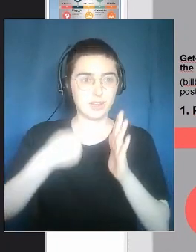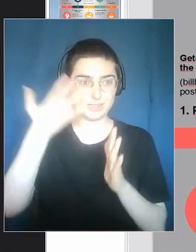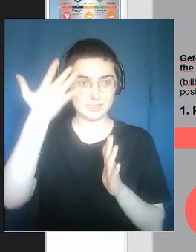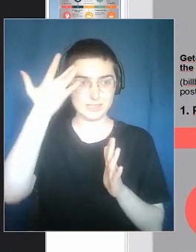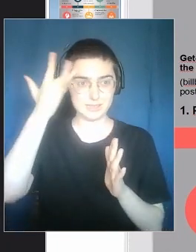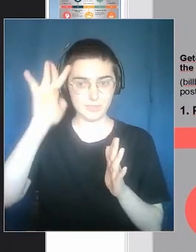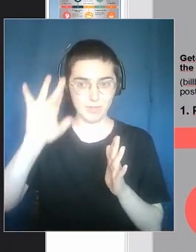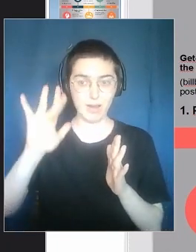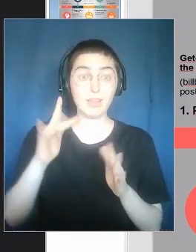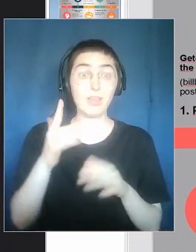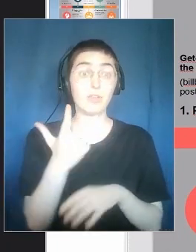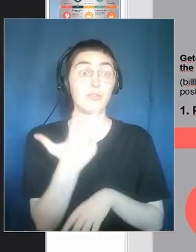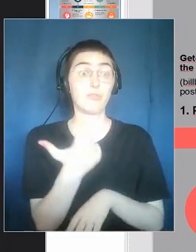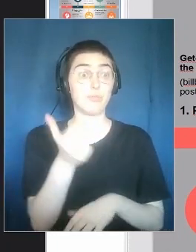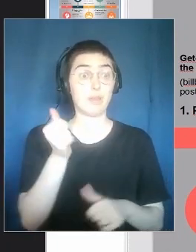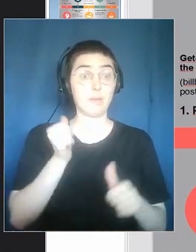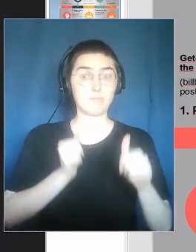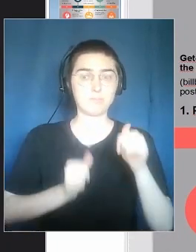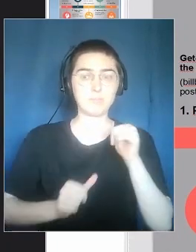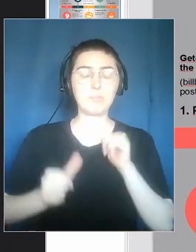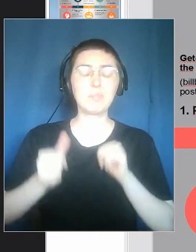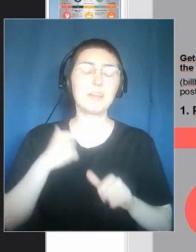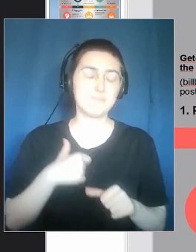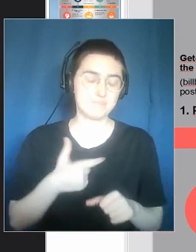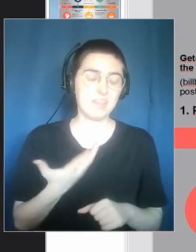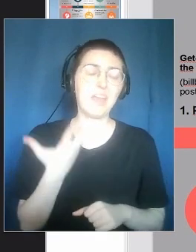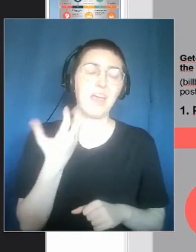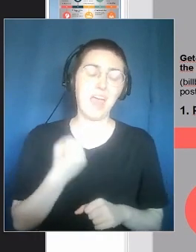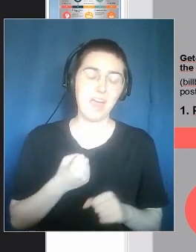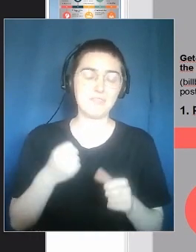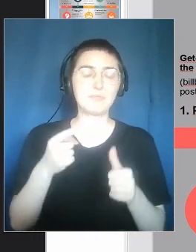for this smart project.